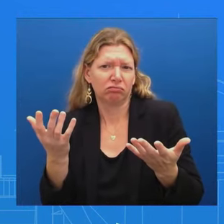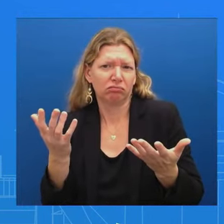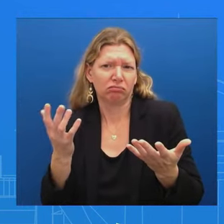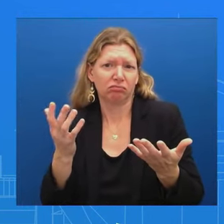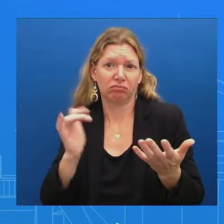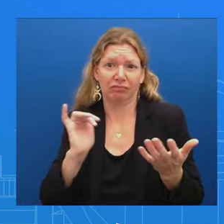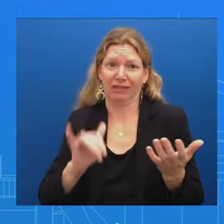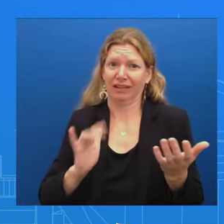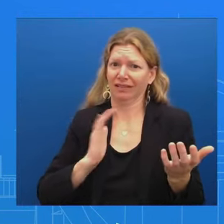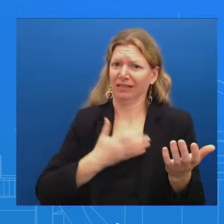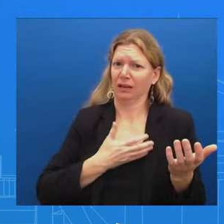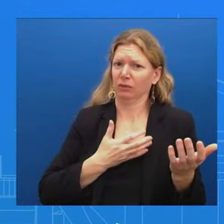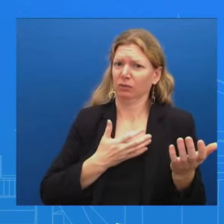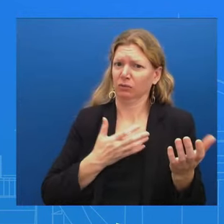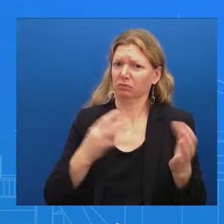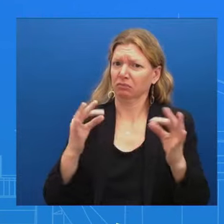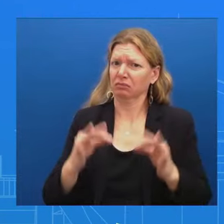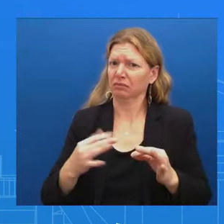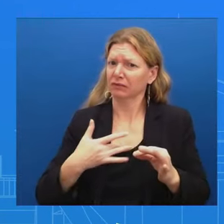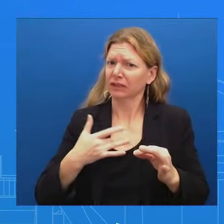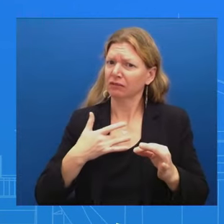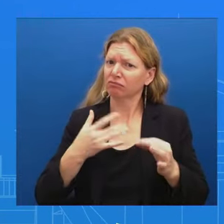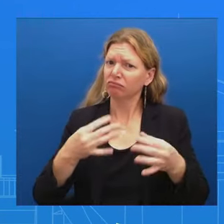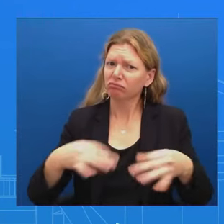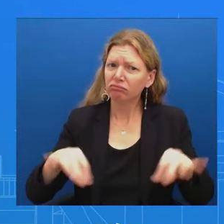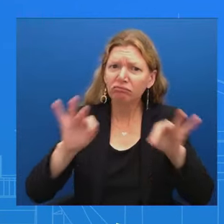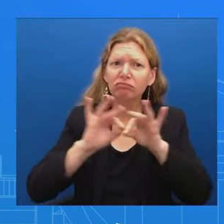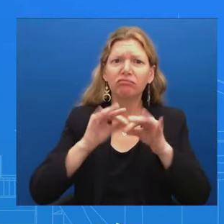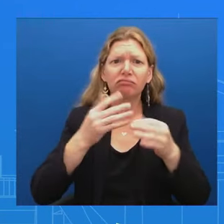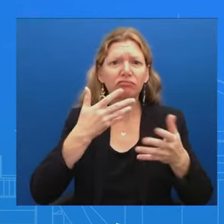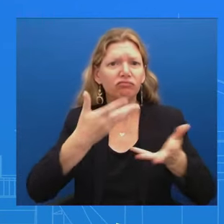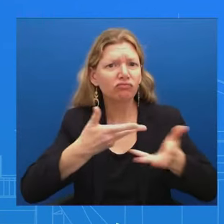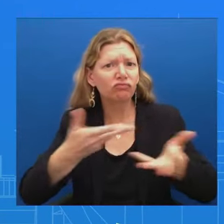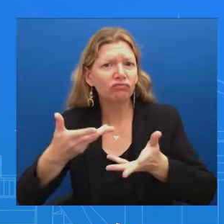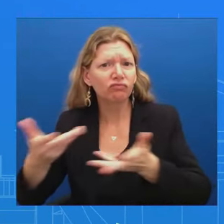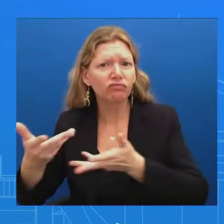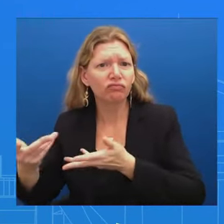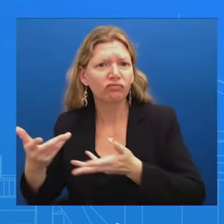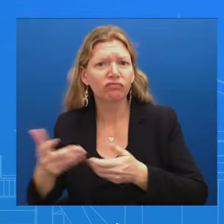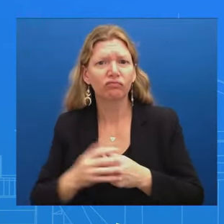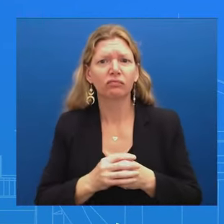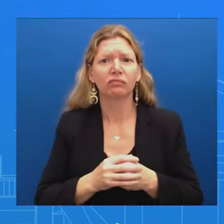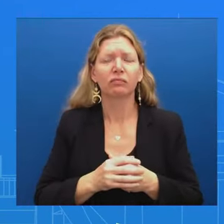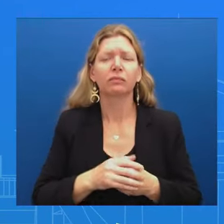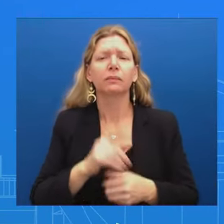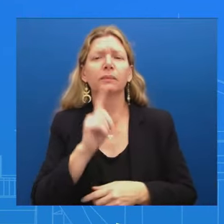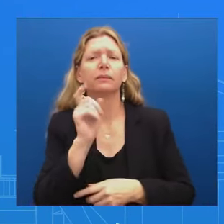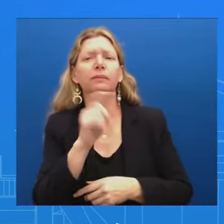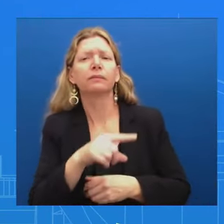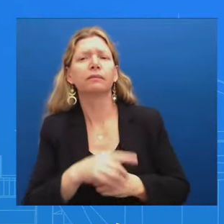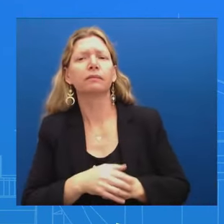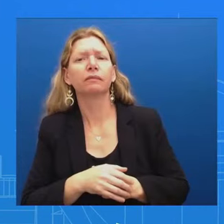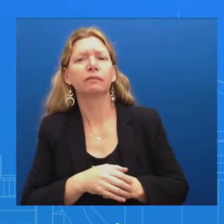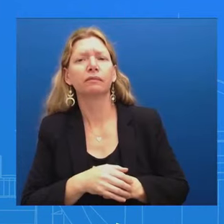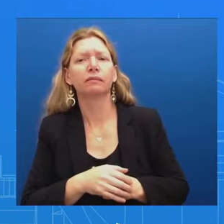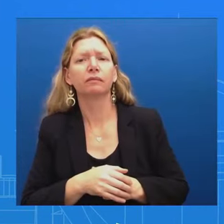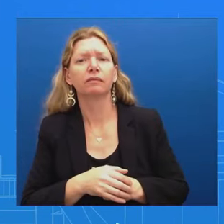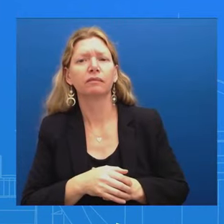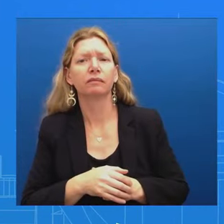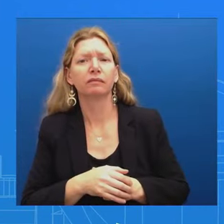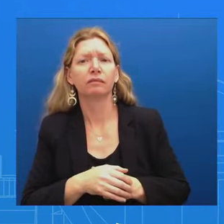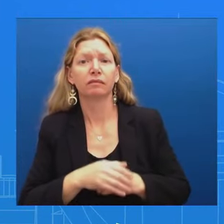effective Karine, there was some reporting this morning that President Biden told some campaign donors That